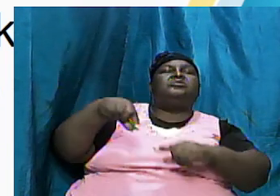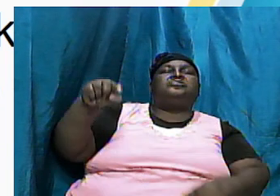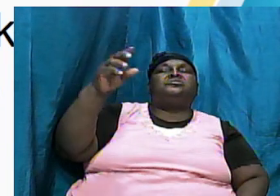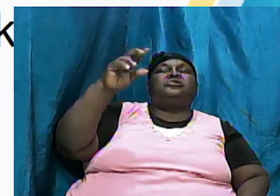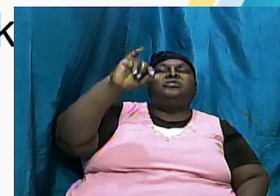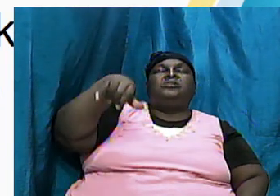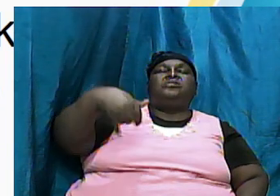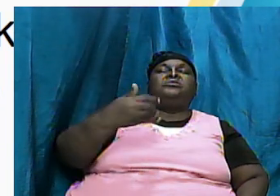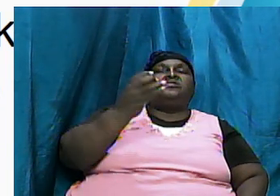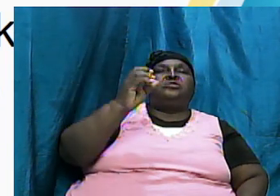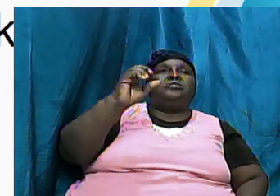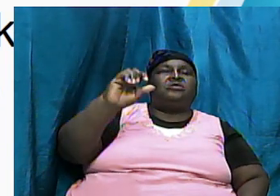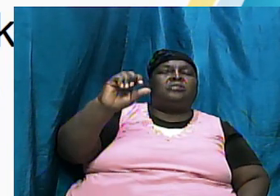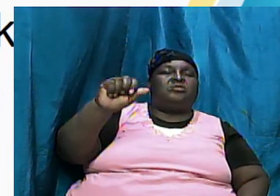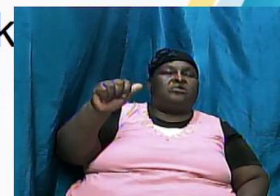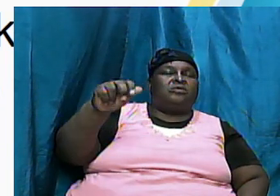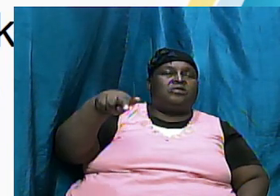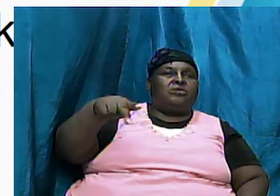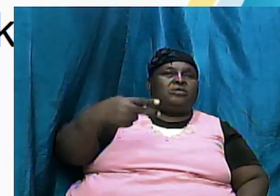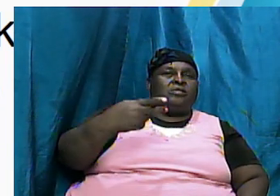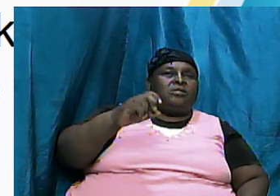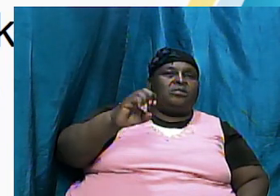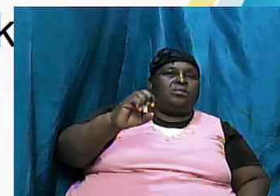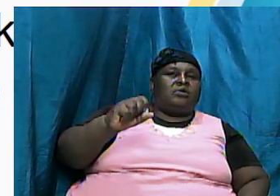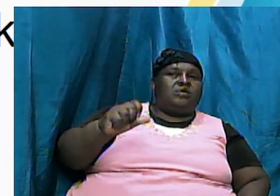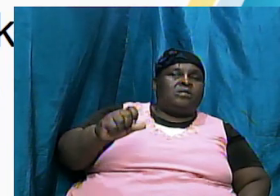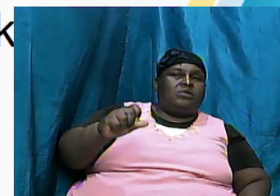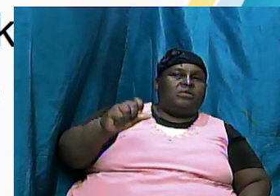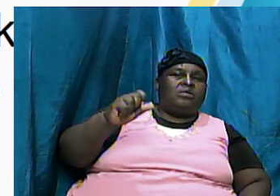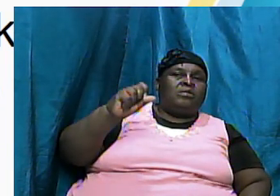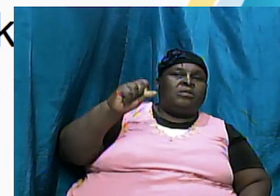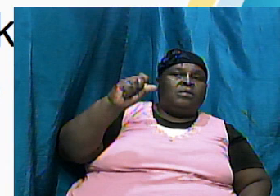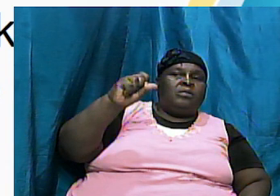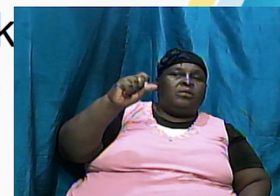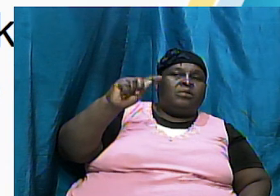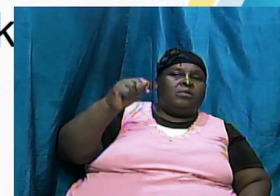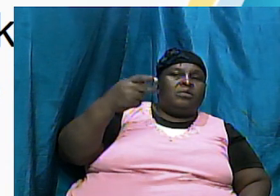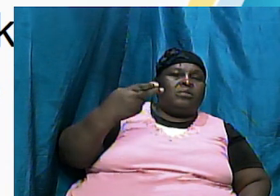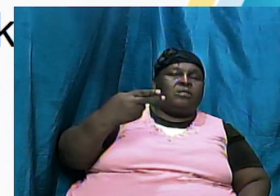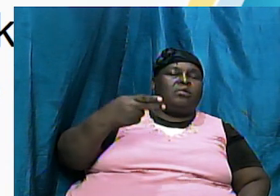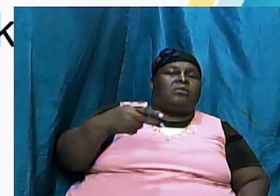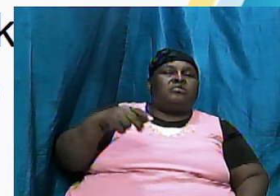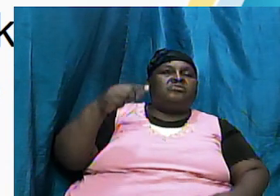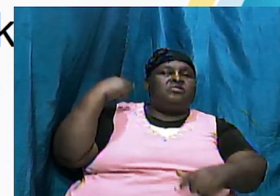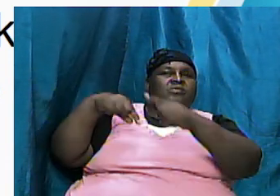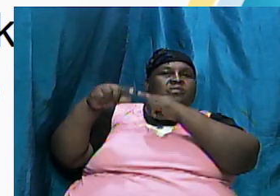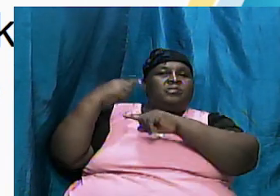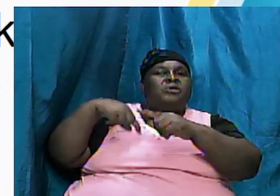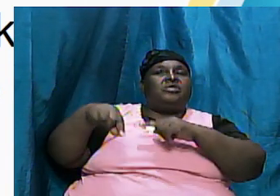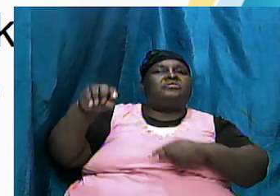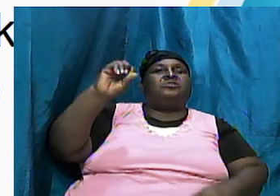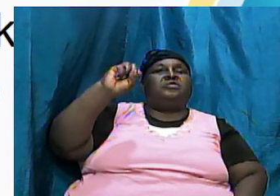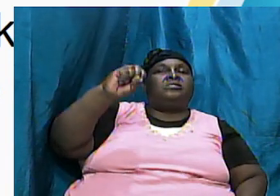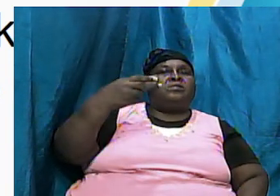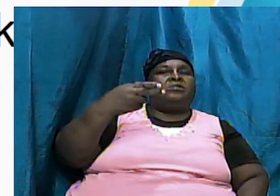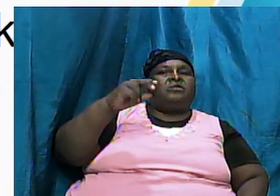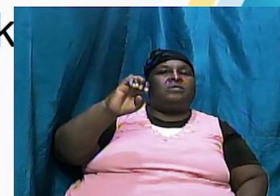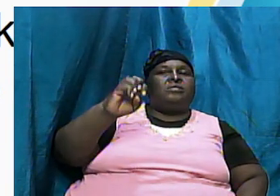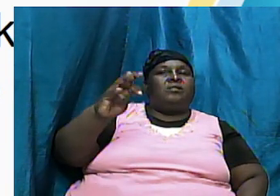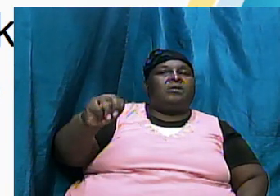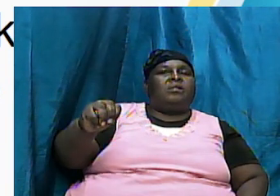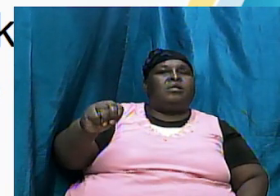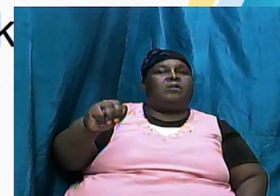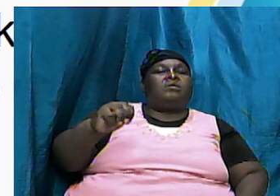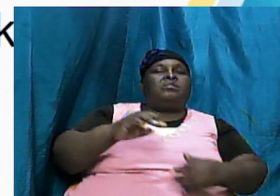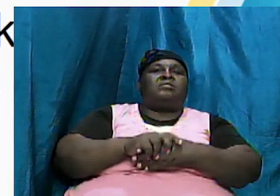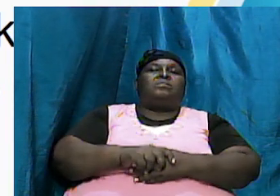Japheth and so pretty much in a broad way what we have outlined that the Europeans and those kind